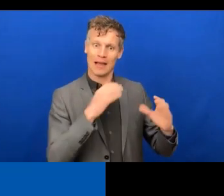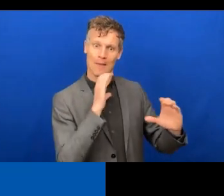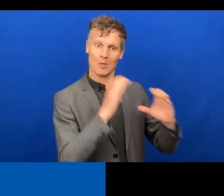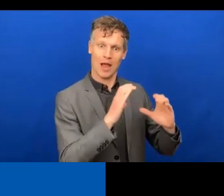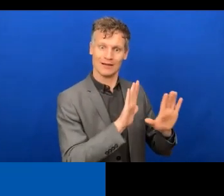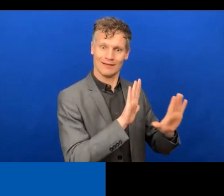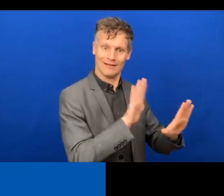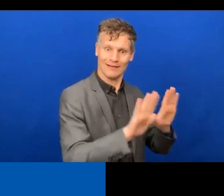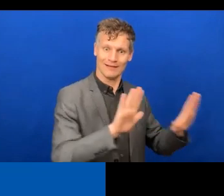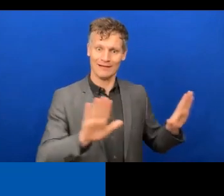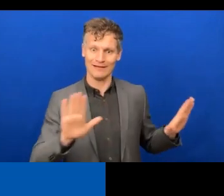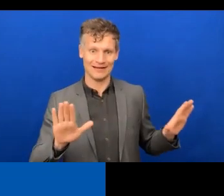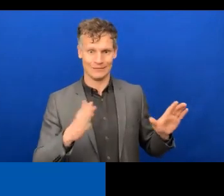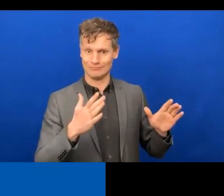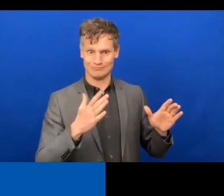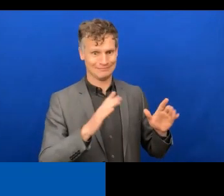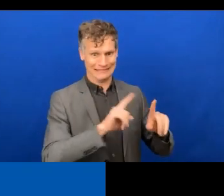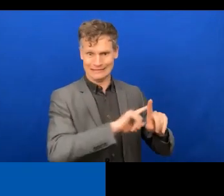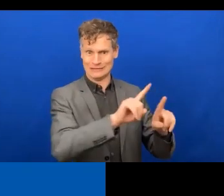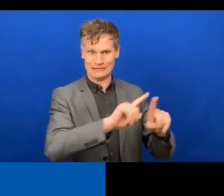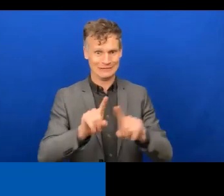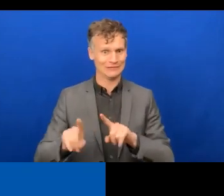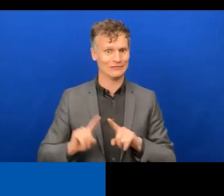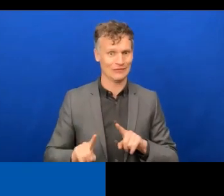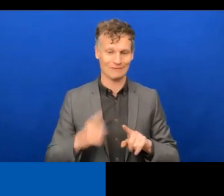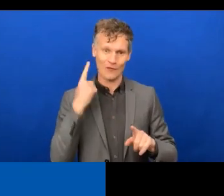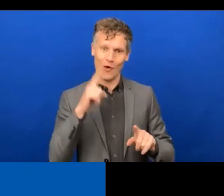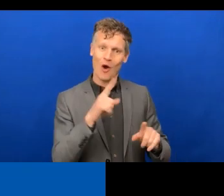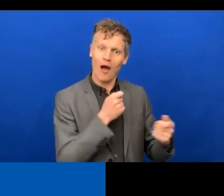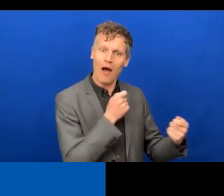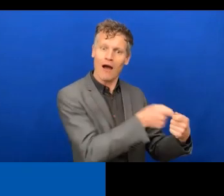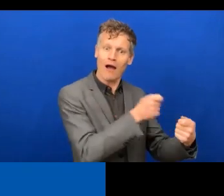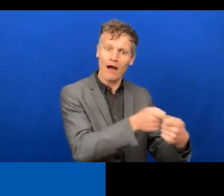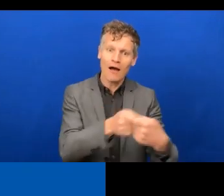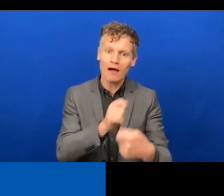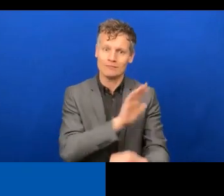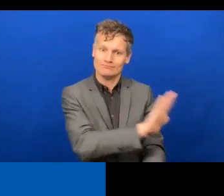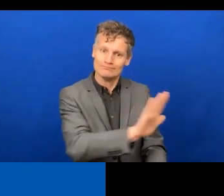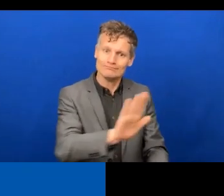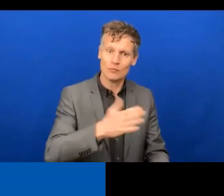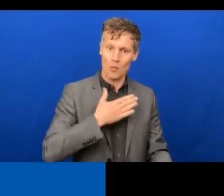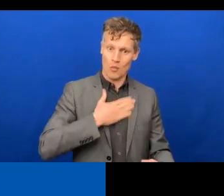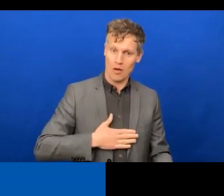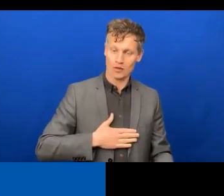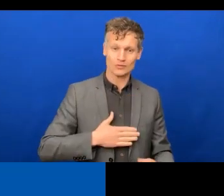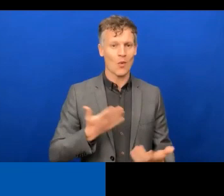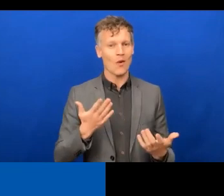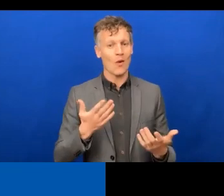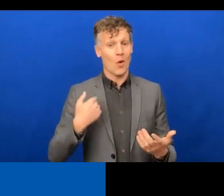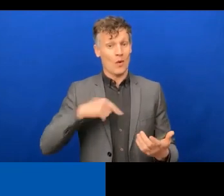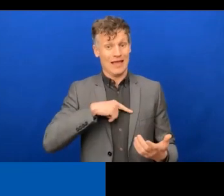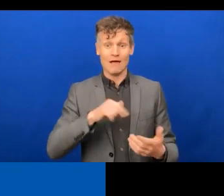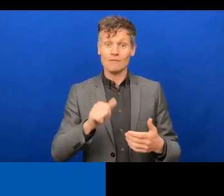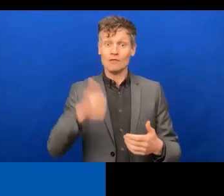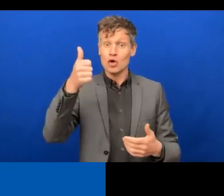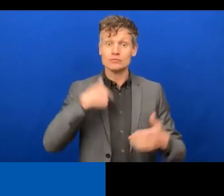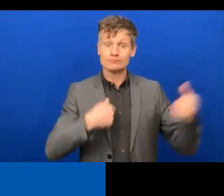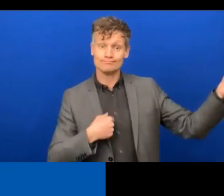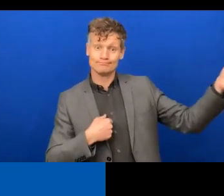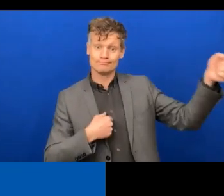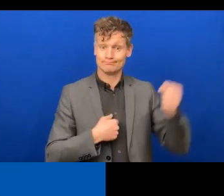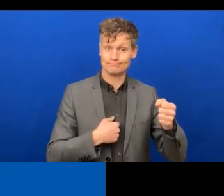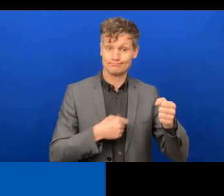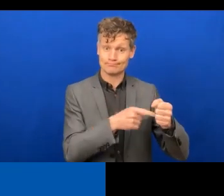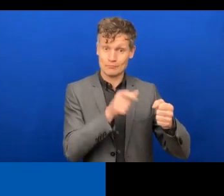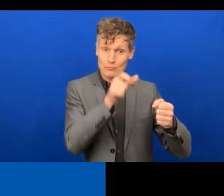preferences. And one of the things we do when we onboard someone is actually agree the sort of parameters as to how we